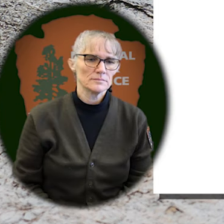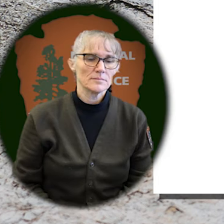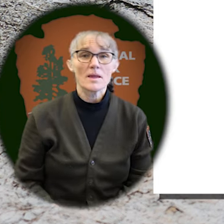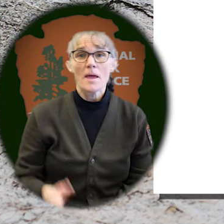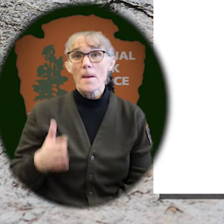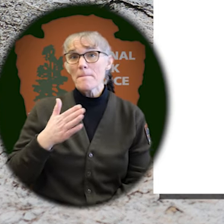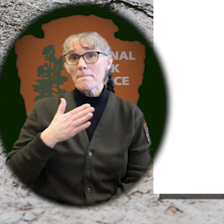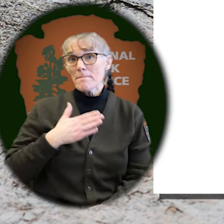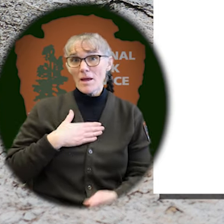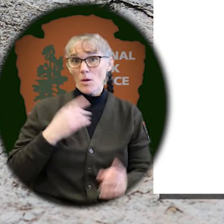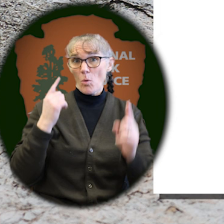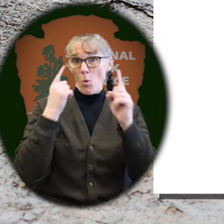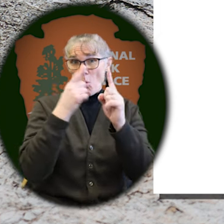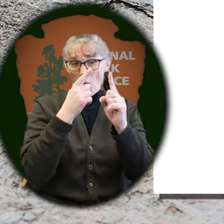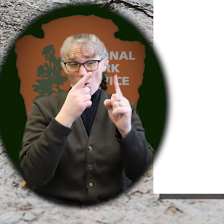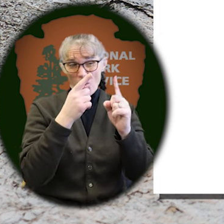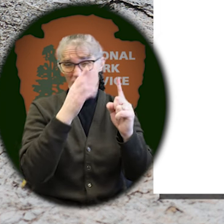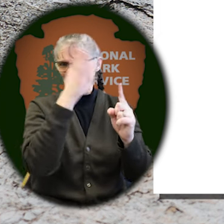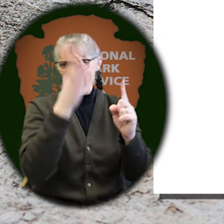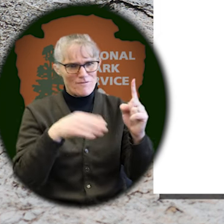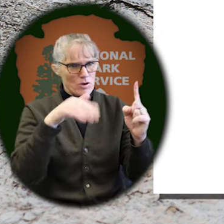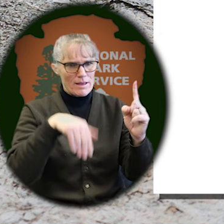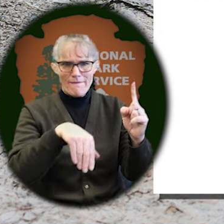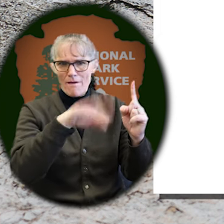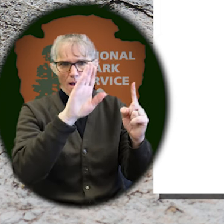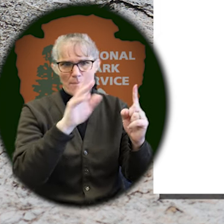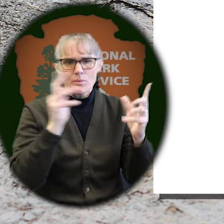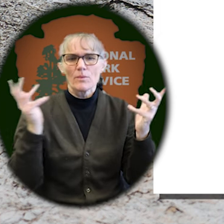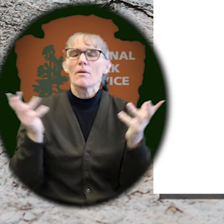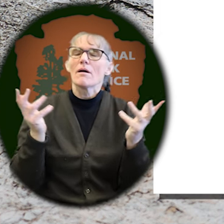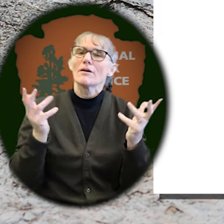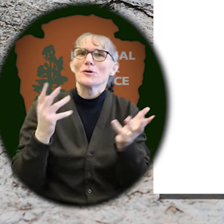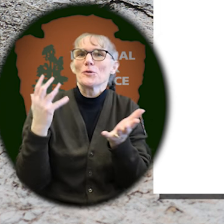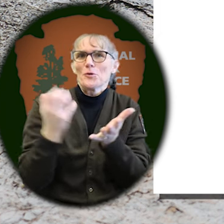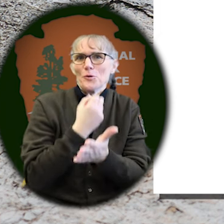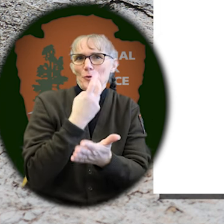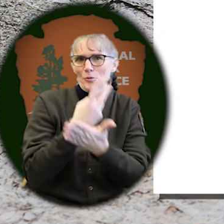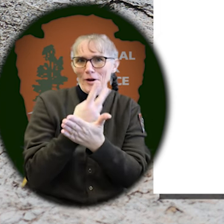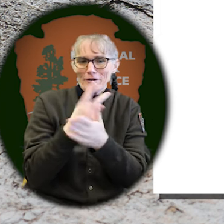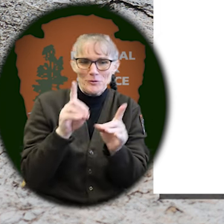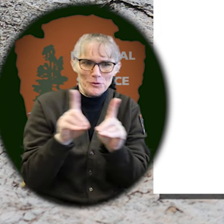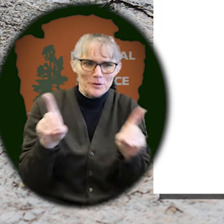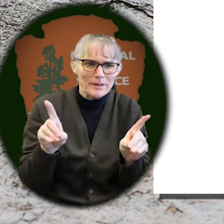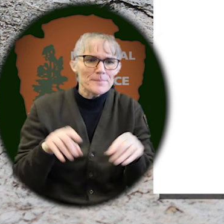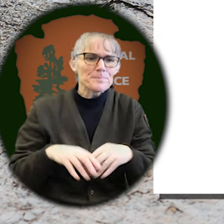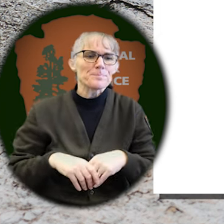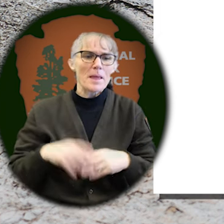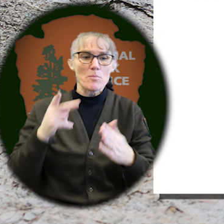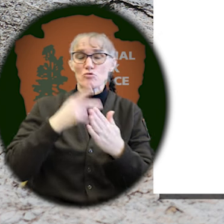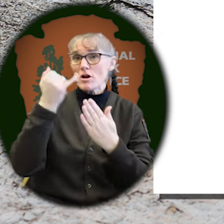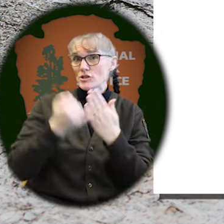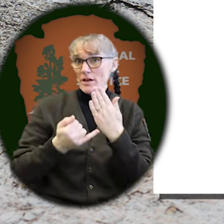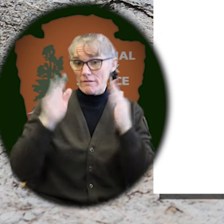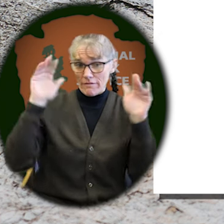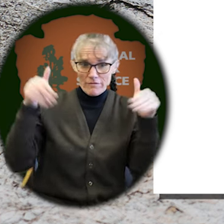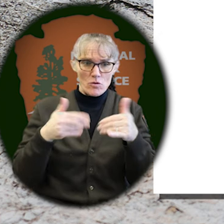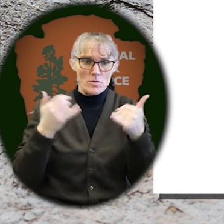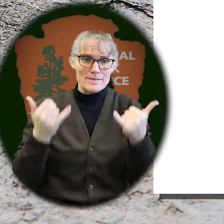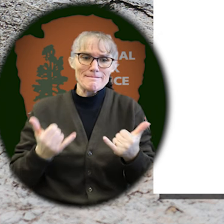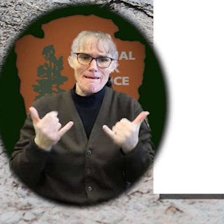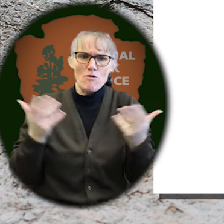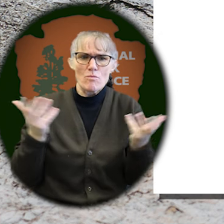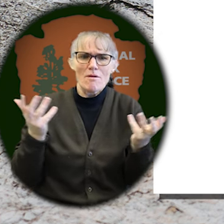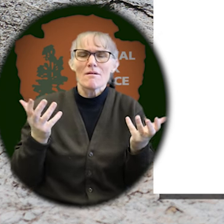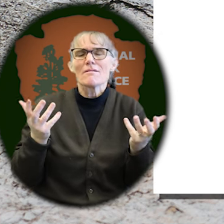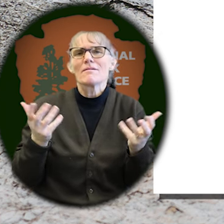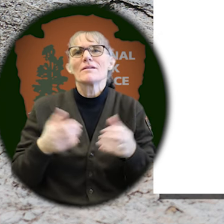So one of those goals that I never wanted to give up was getting my master's degree. And so my project that I am